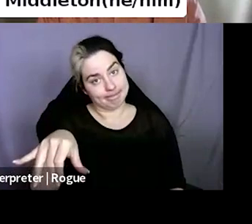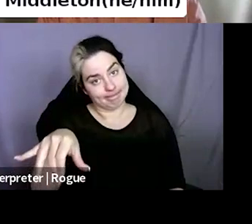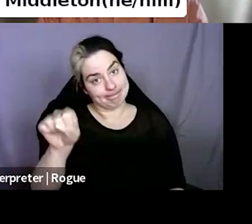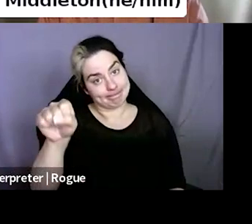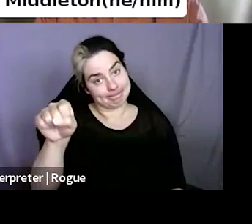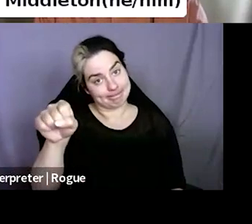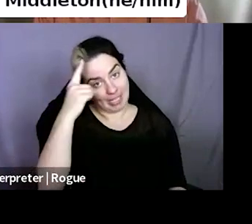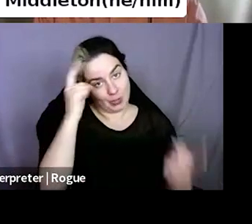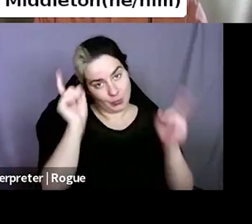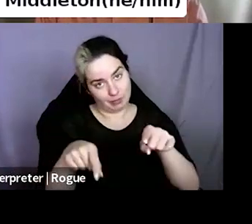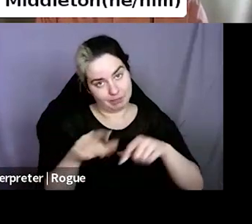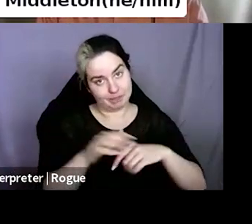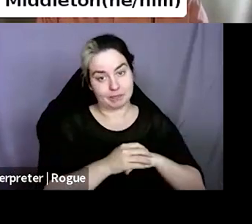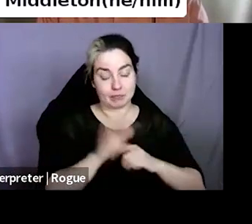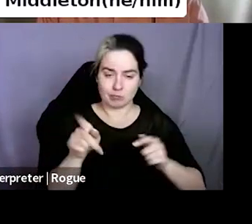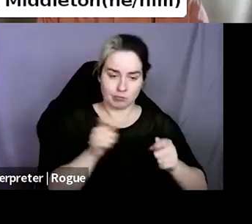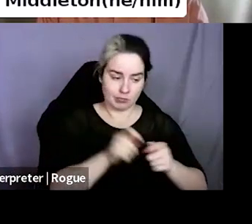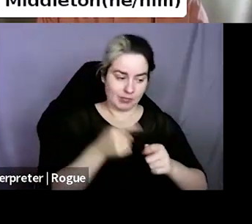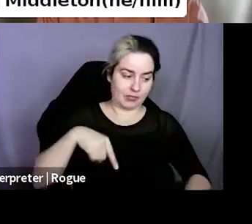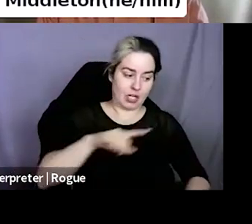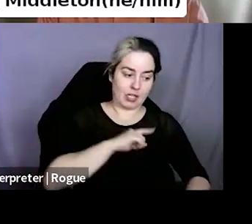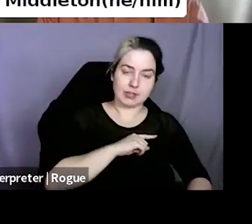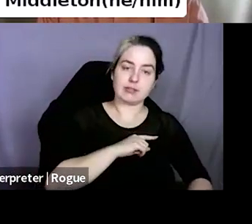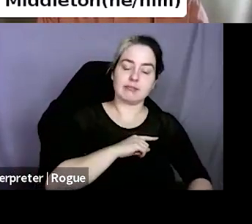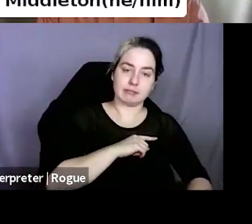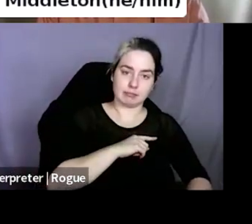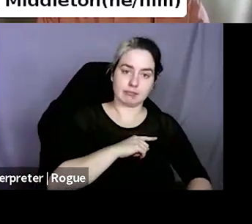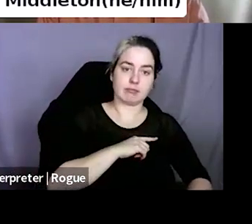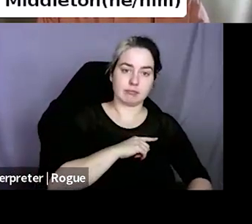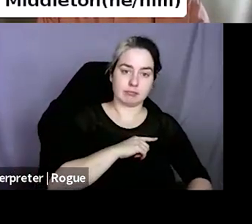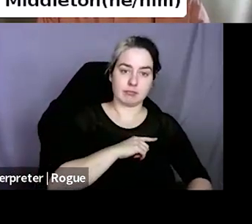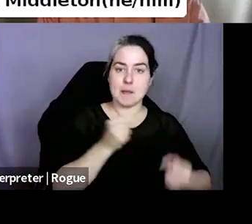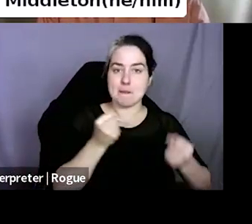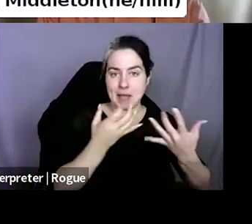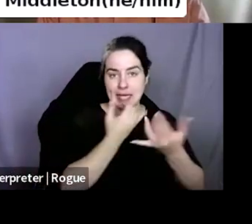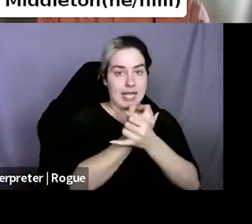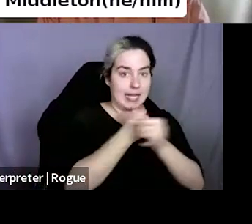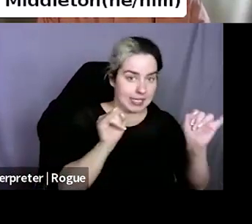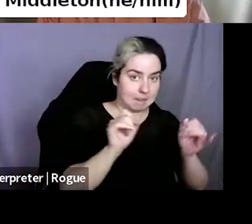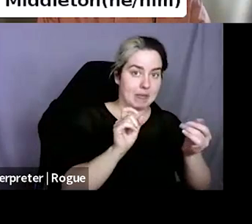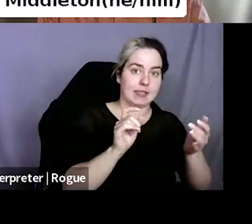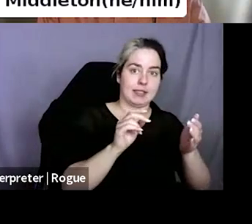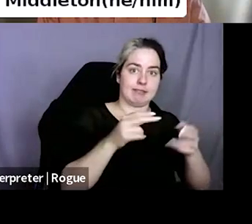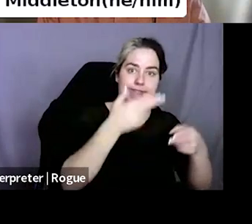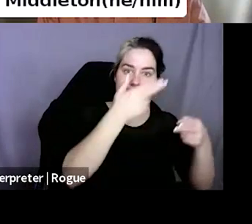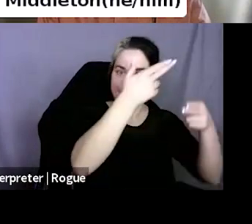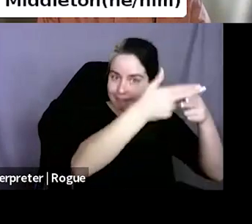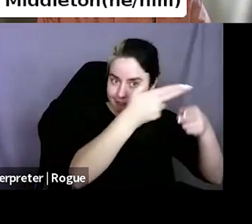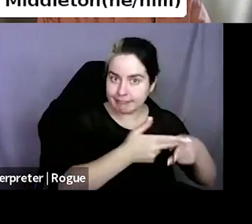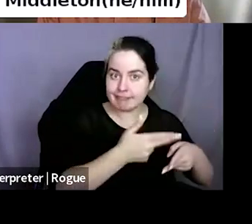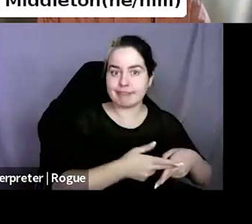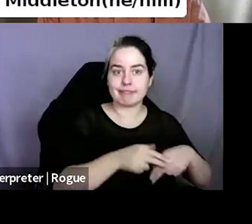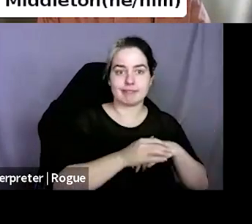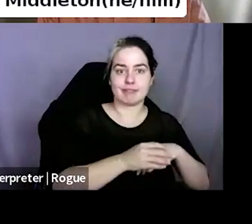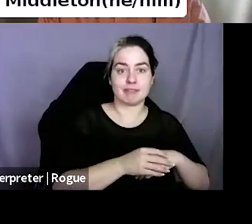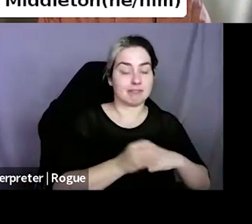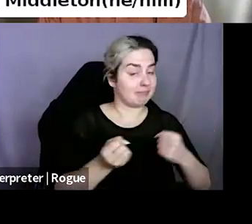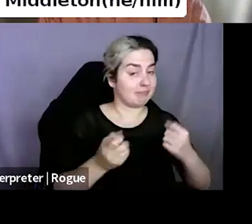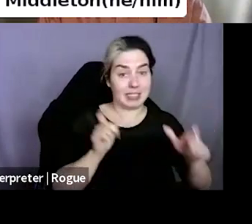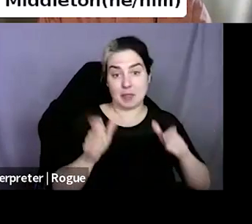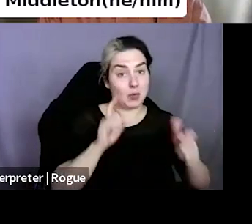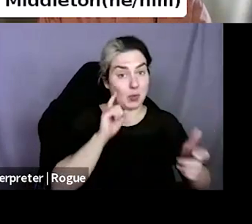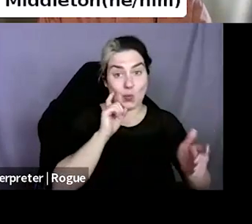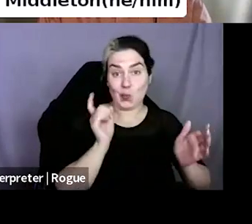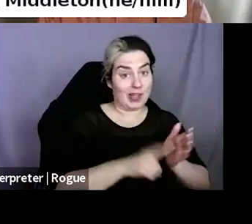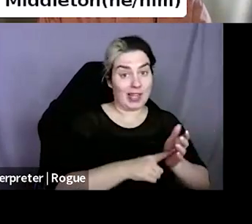just because, especially for us, uh, with a lot of, uh, indie titles, um, people don't realize that a lot of indie